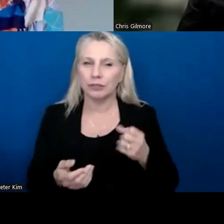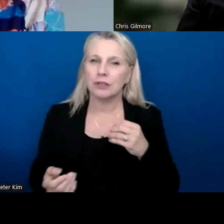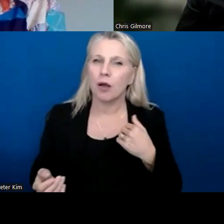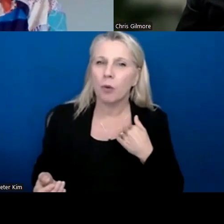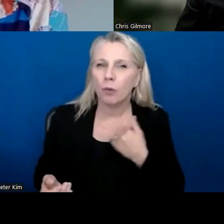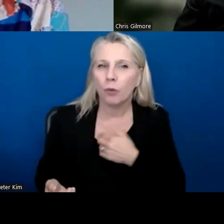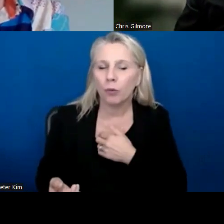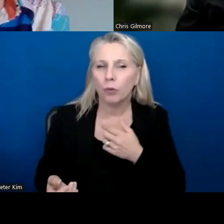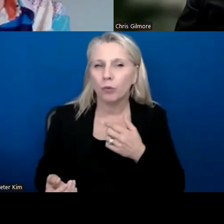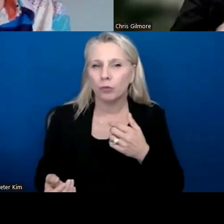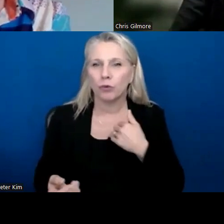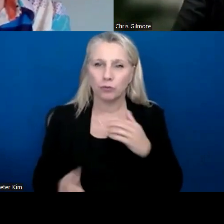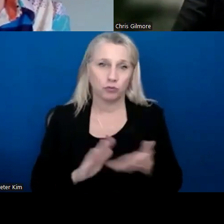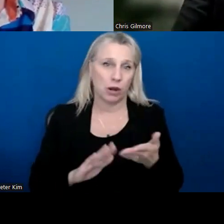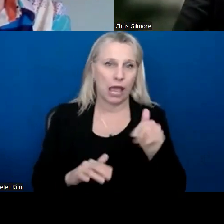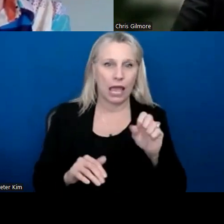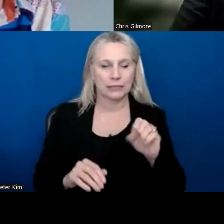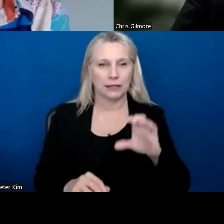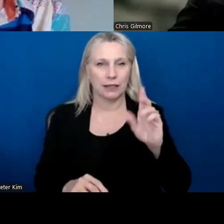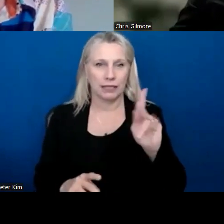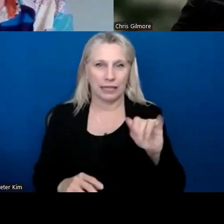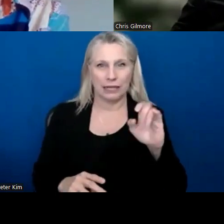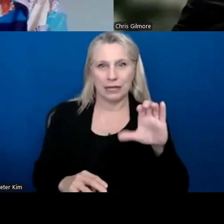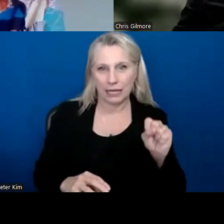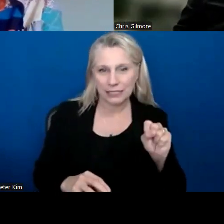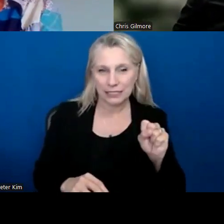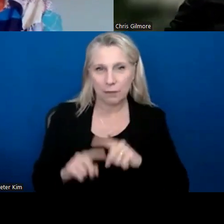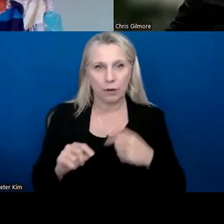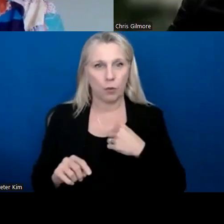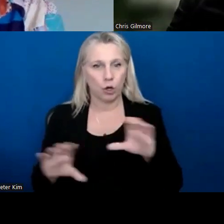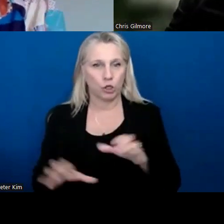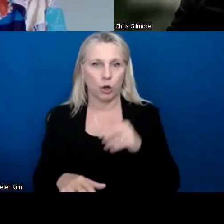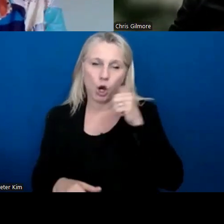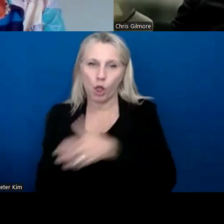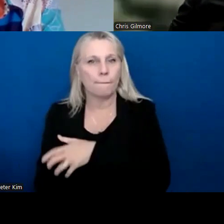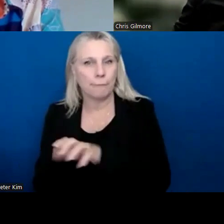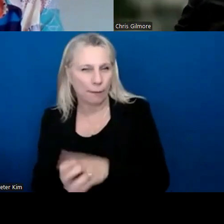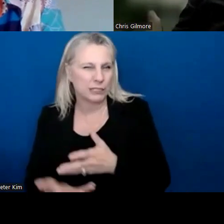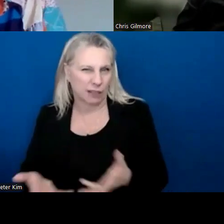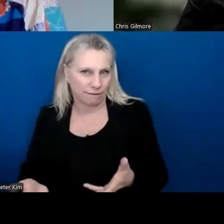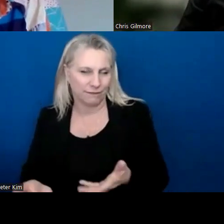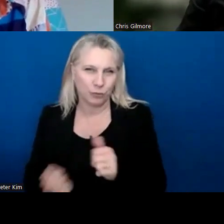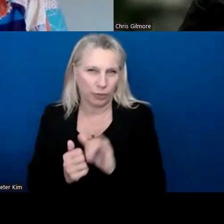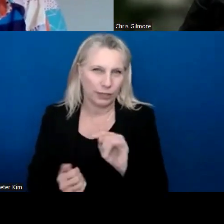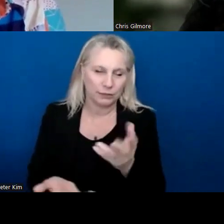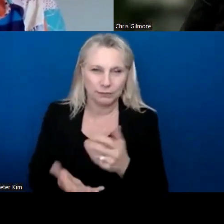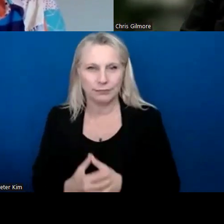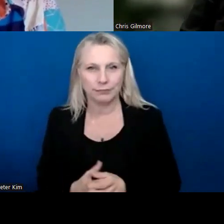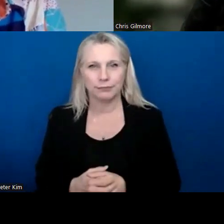we've operated as connects is the name, but we're doing girl empowerment stuff within that.